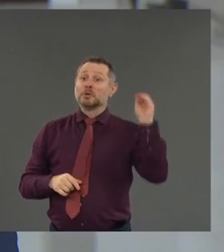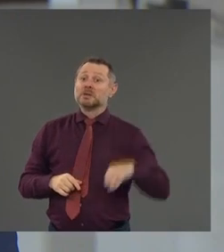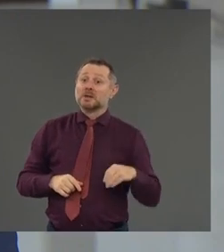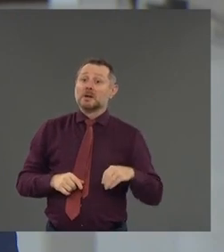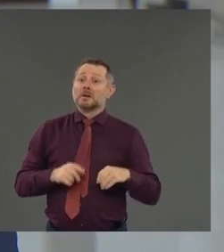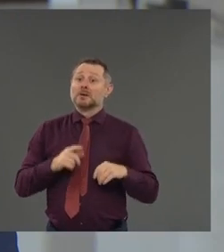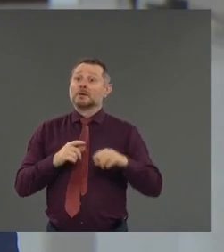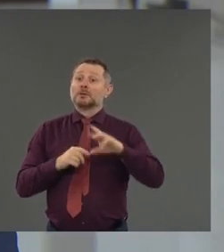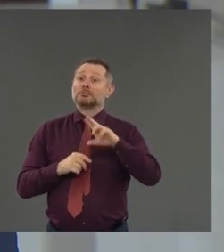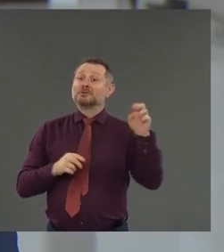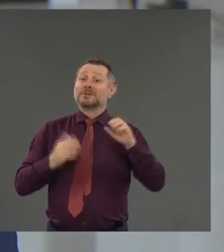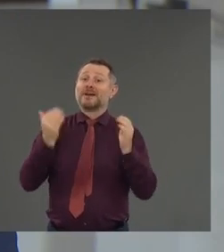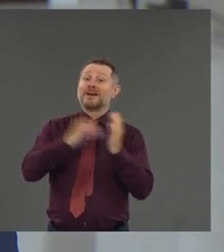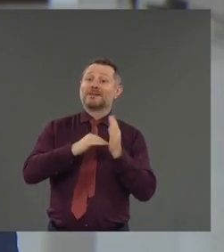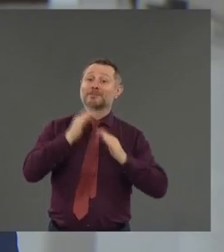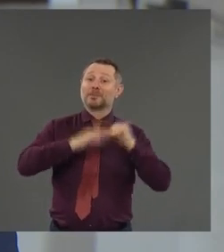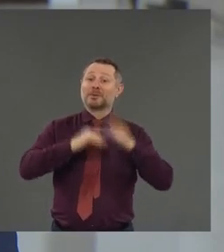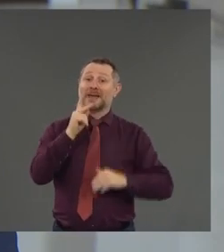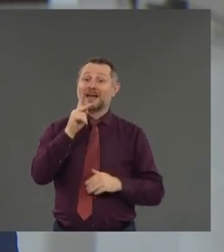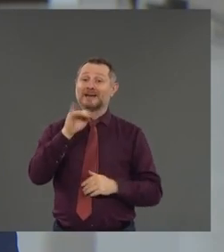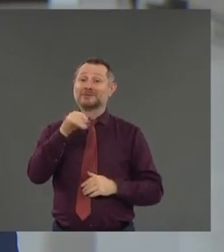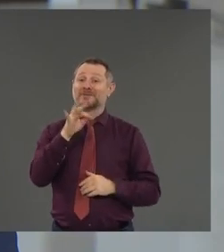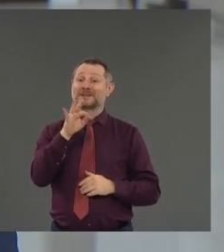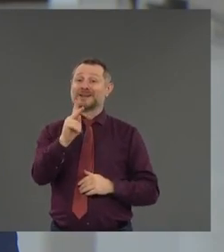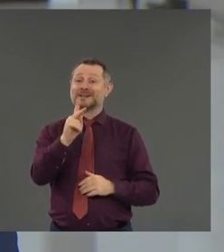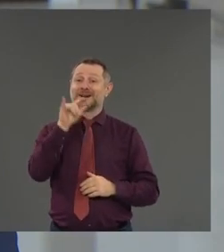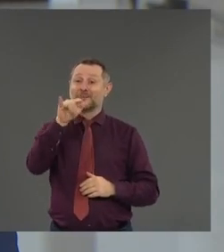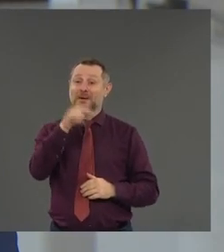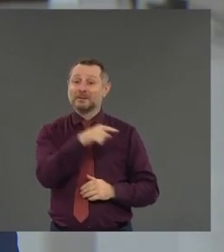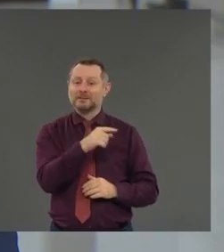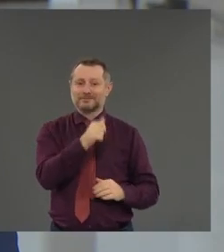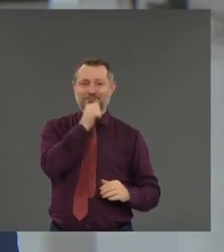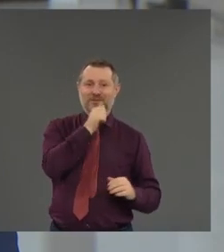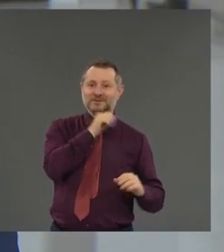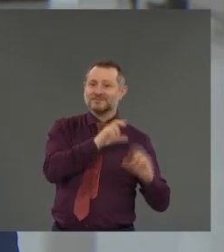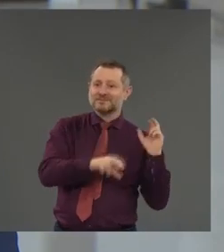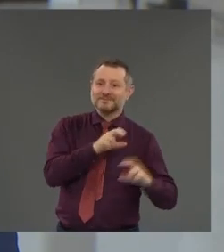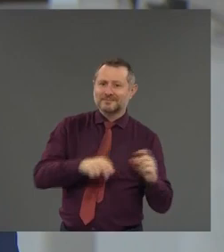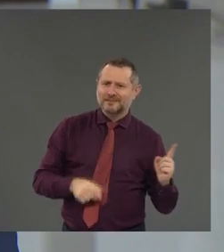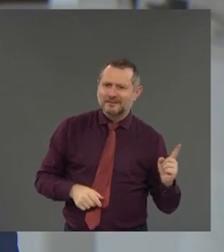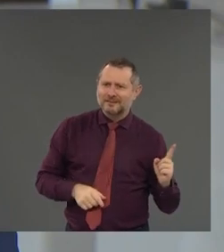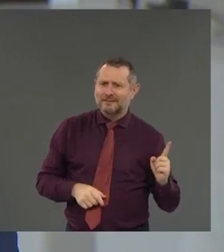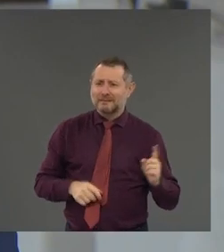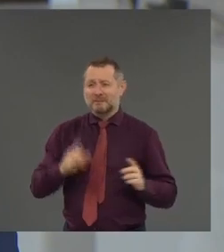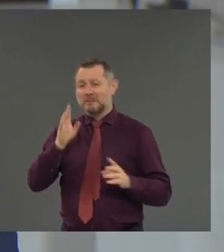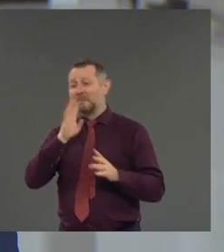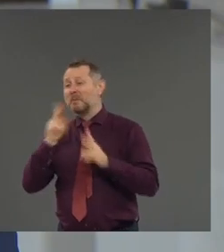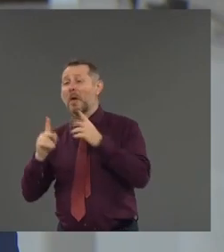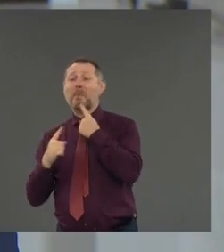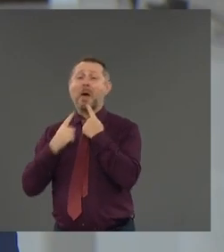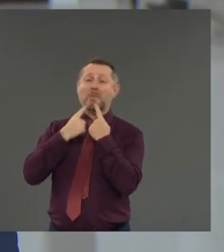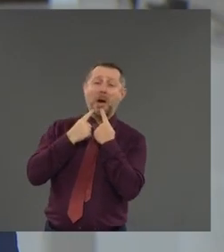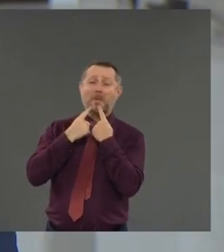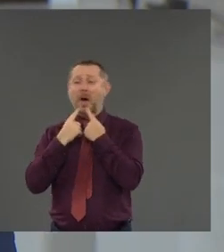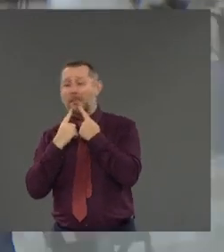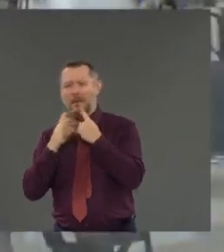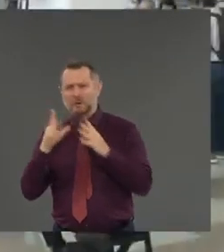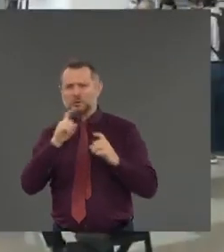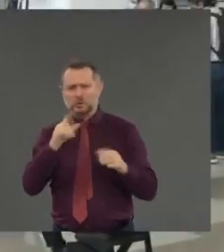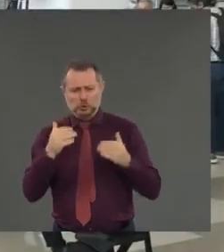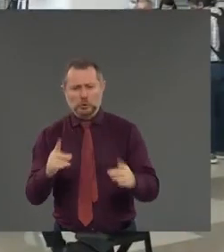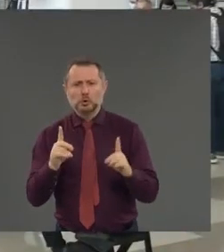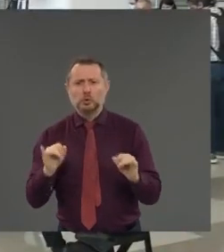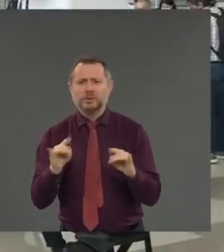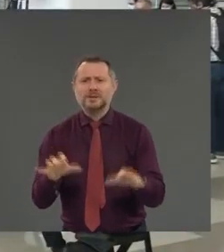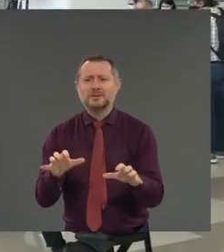sector has complete confidence and willing to put their money where their mouth is, that air travel will come back. Yeah, if I could